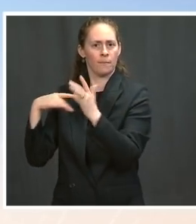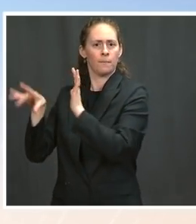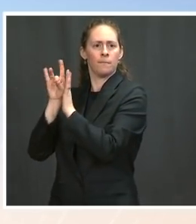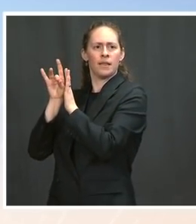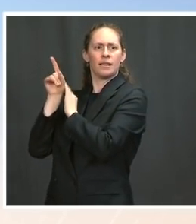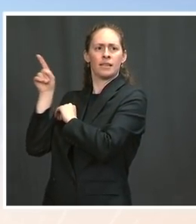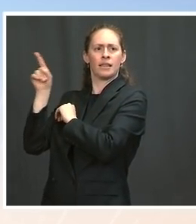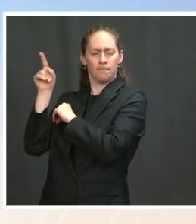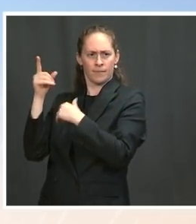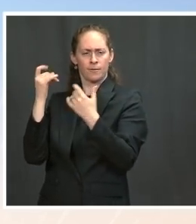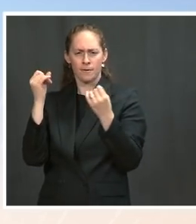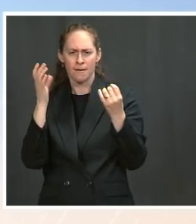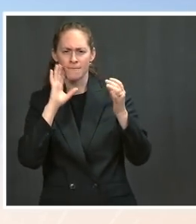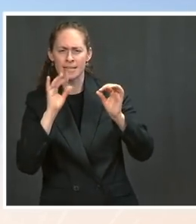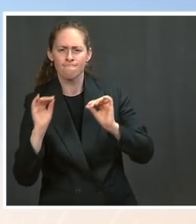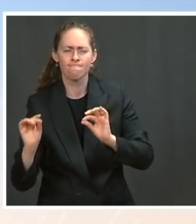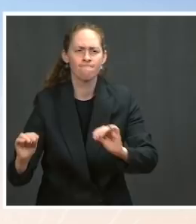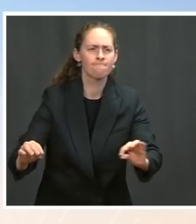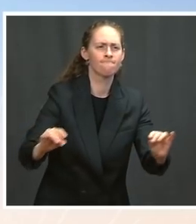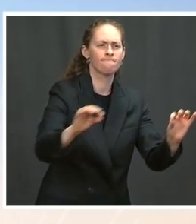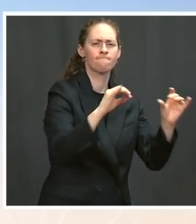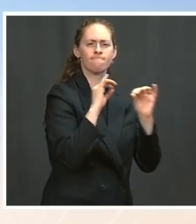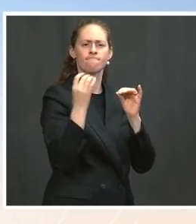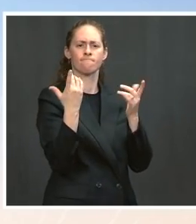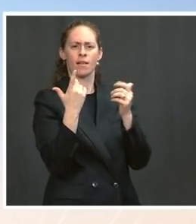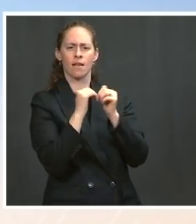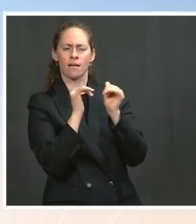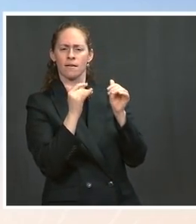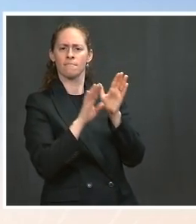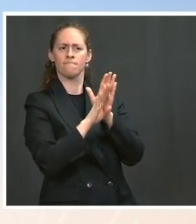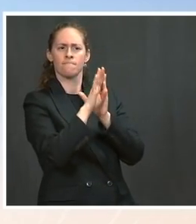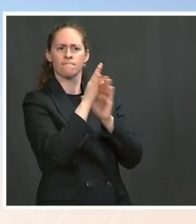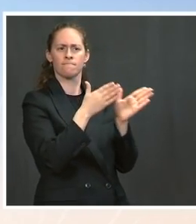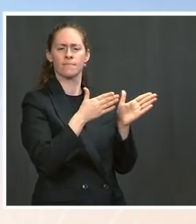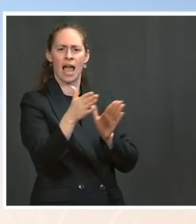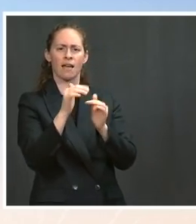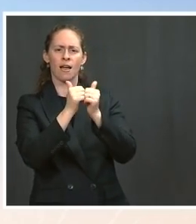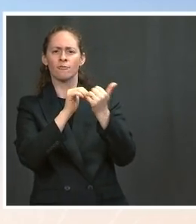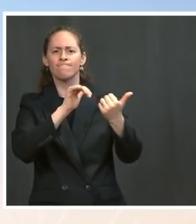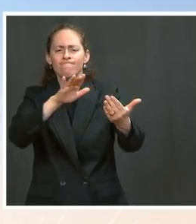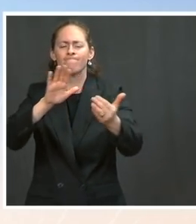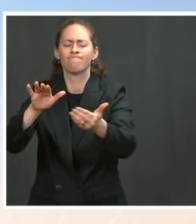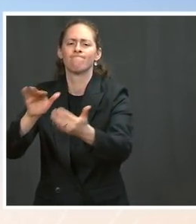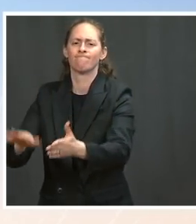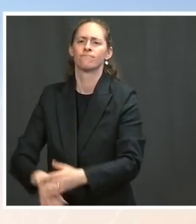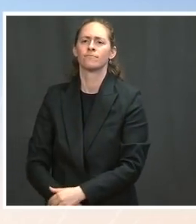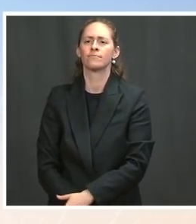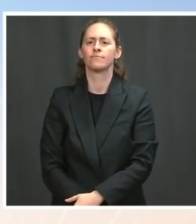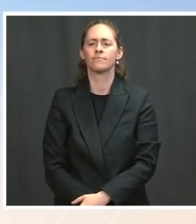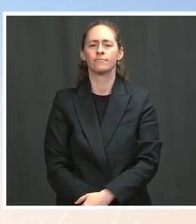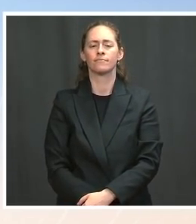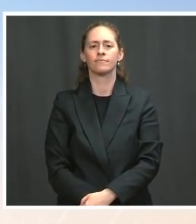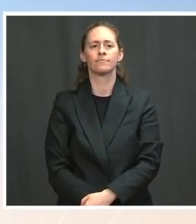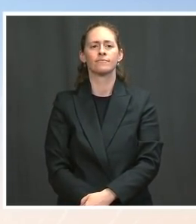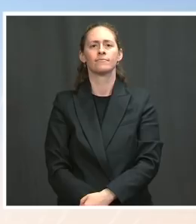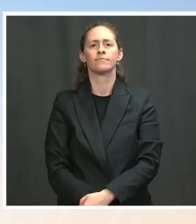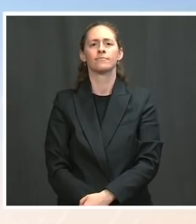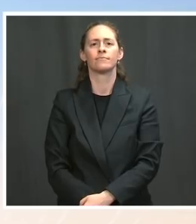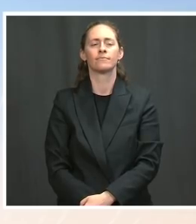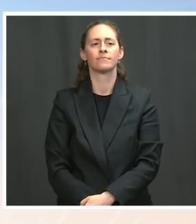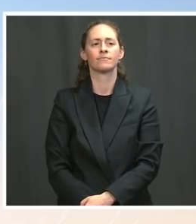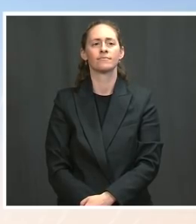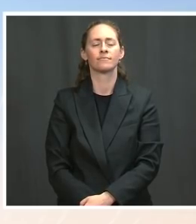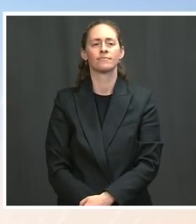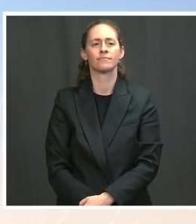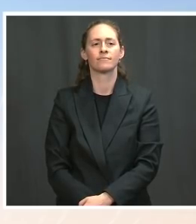together and join him in the Oval Office to have a discussion about doing exactly that. The President is a time that's been set for the meeting with the President and